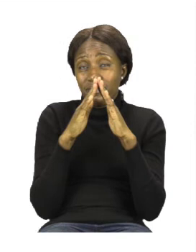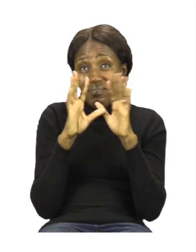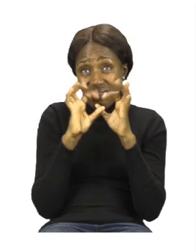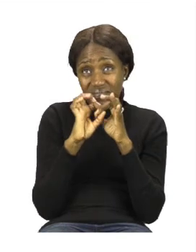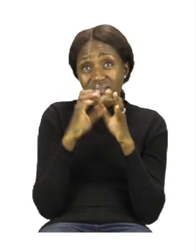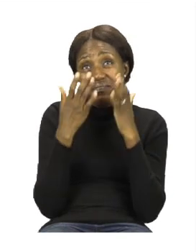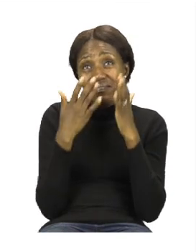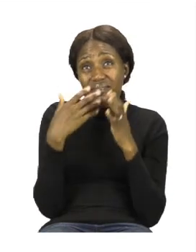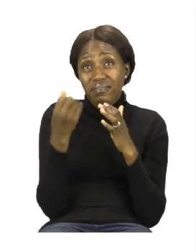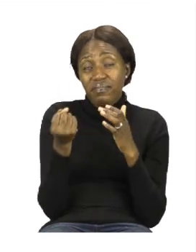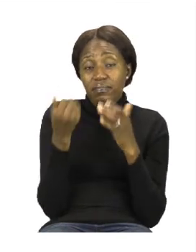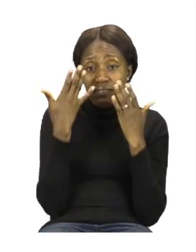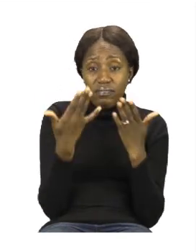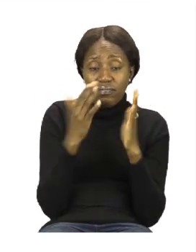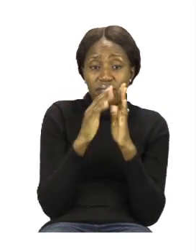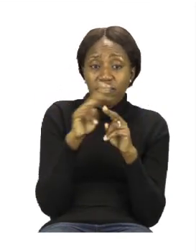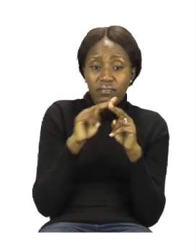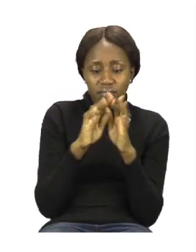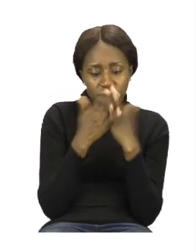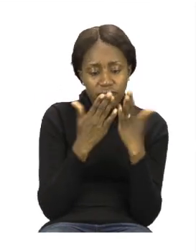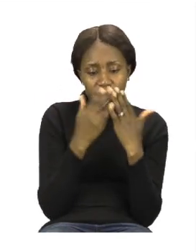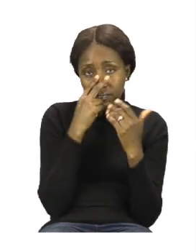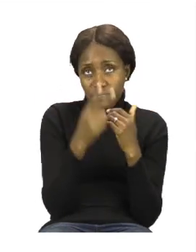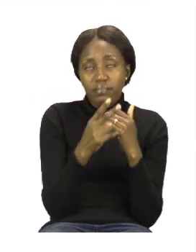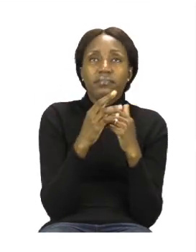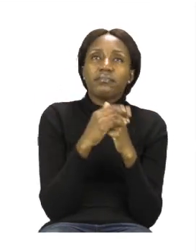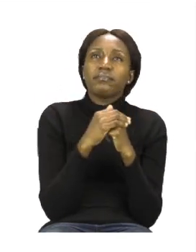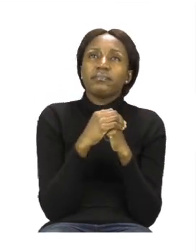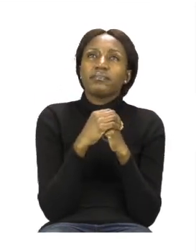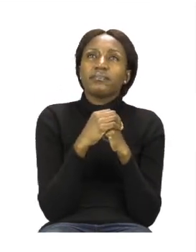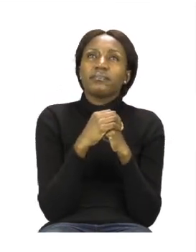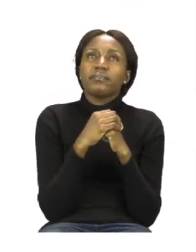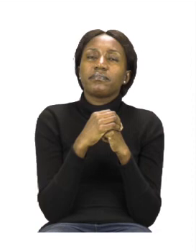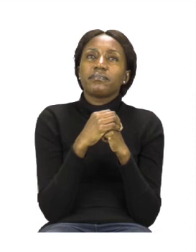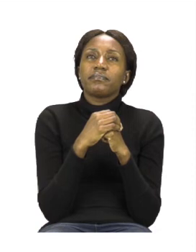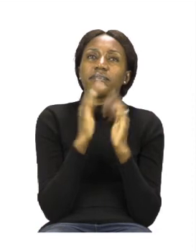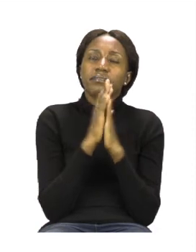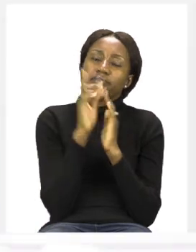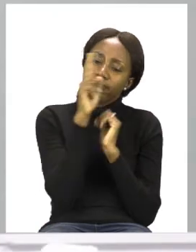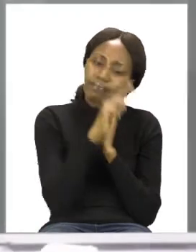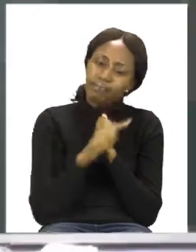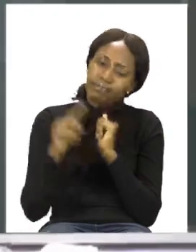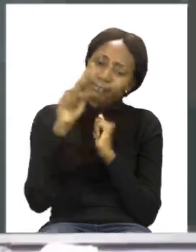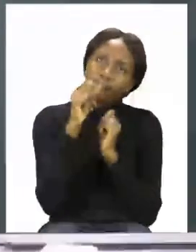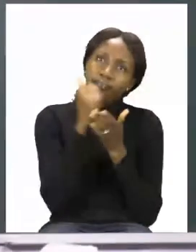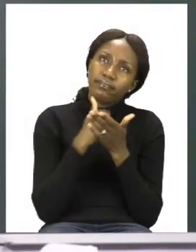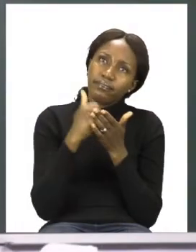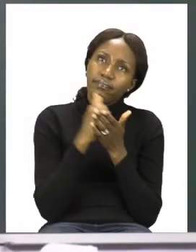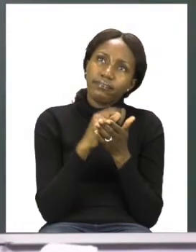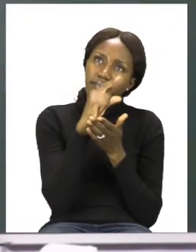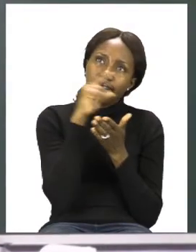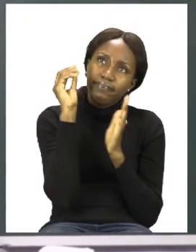them, or you can use the ones in your booklets. Remember to circle carefully and to write the names neatly.